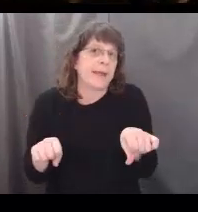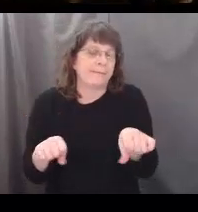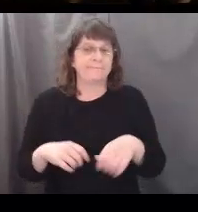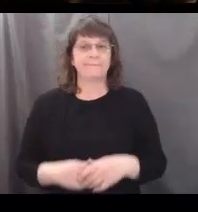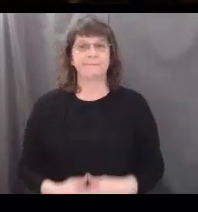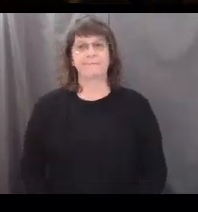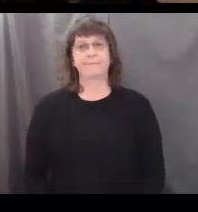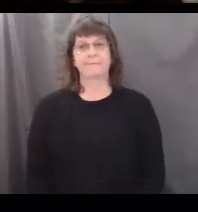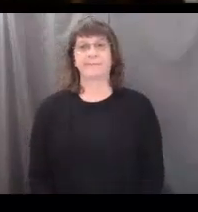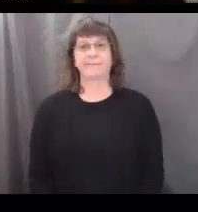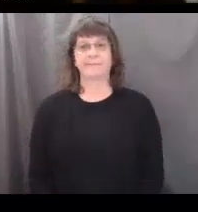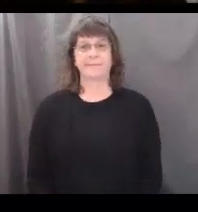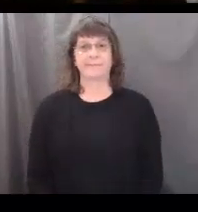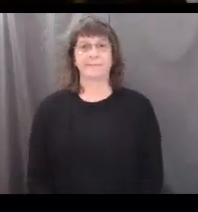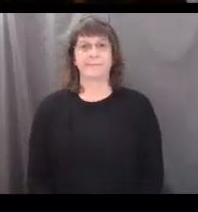exact as you can.